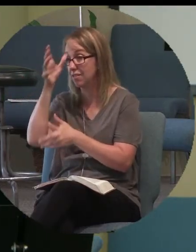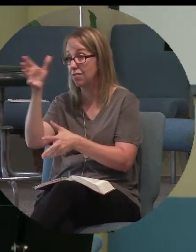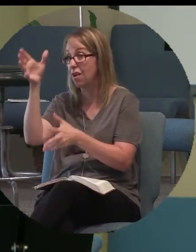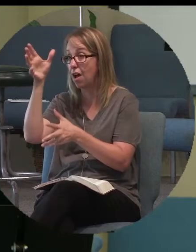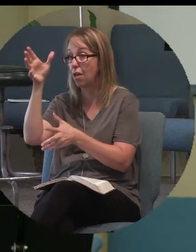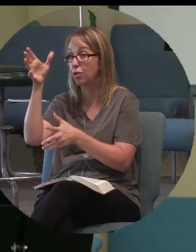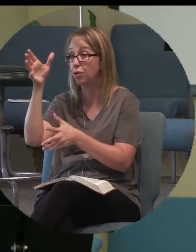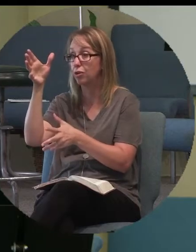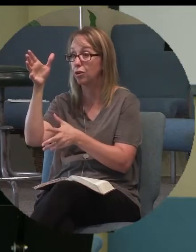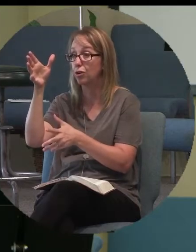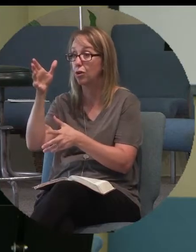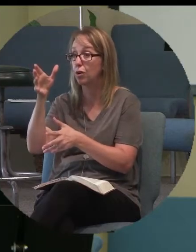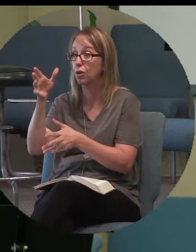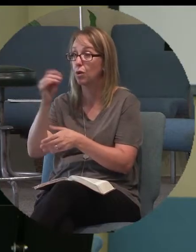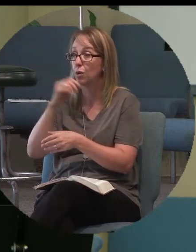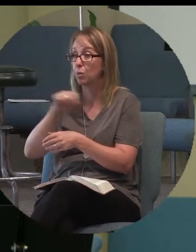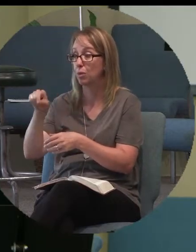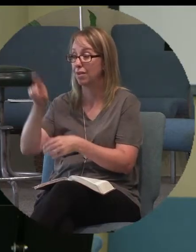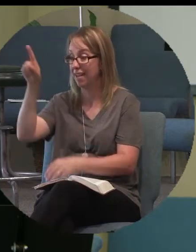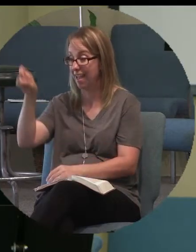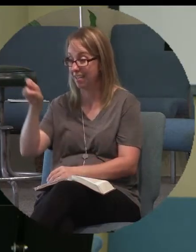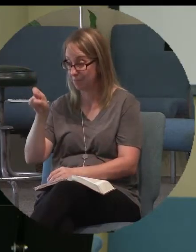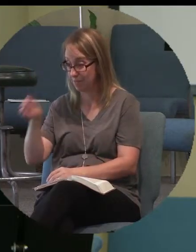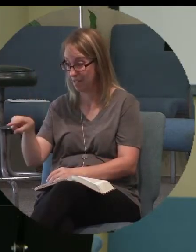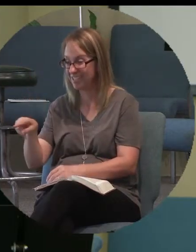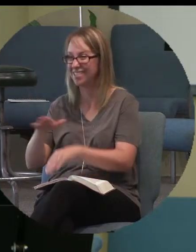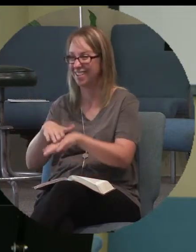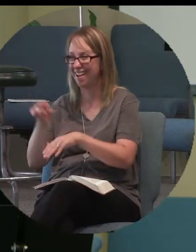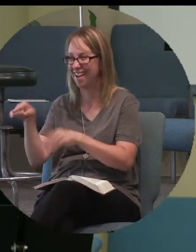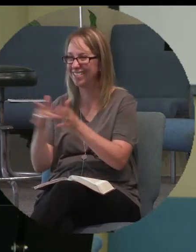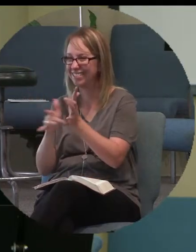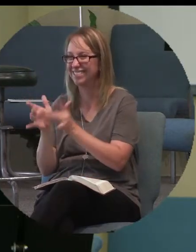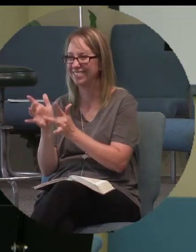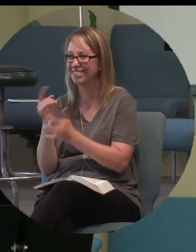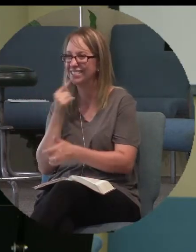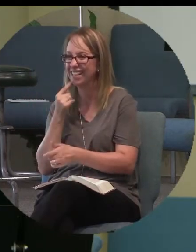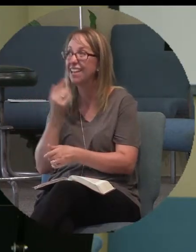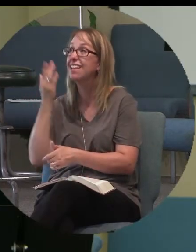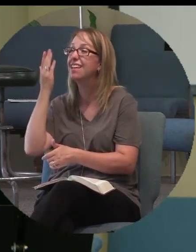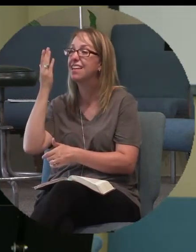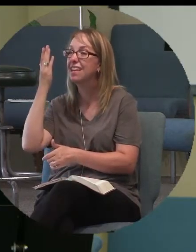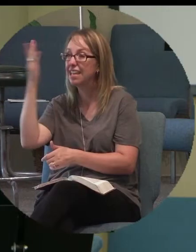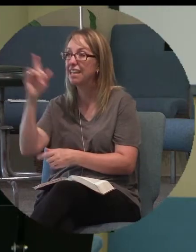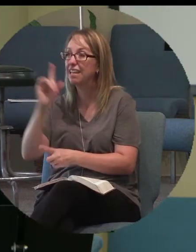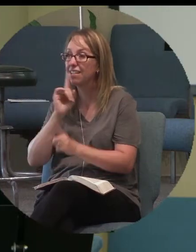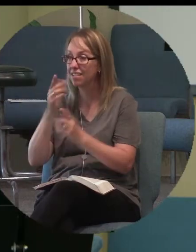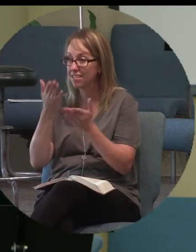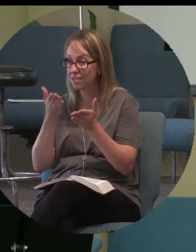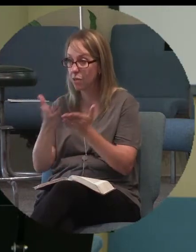put an exclamation point on Jesus saying, he's the way.